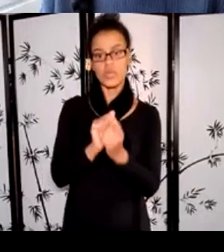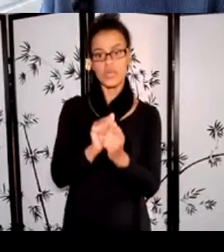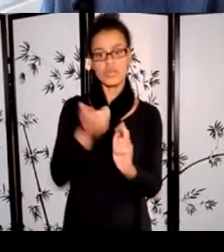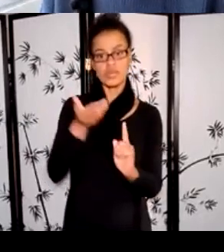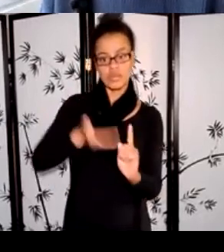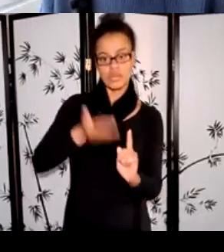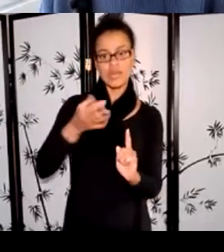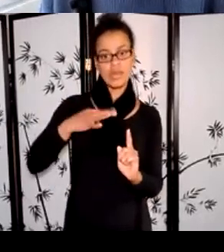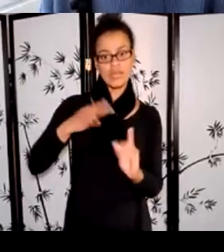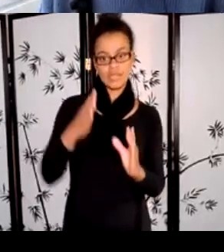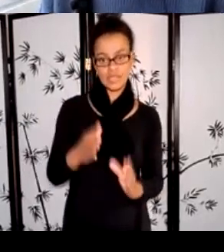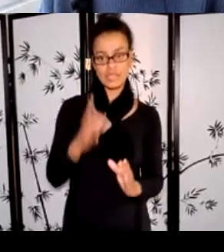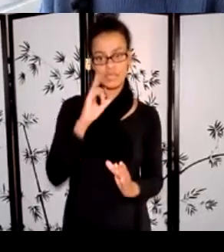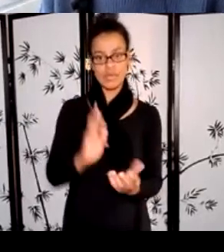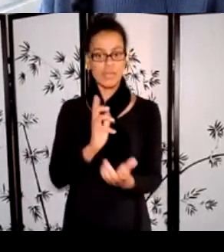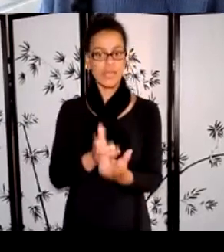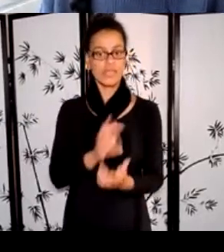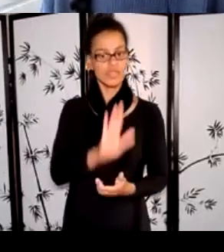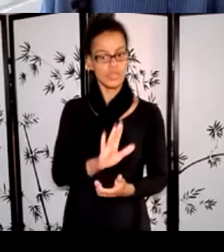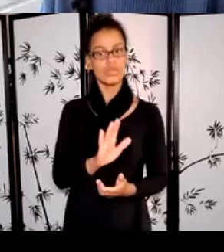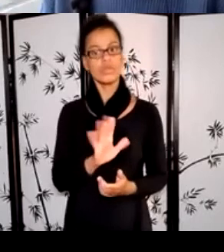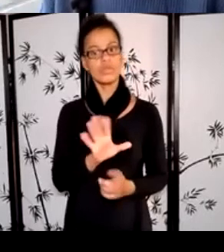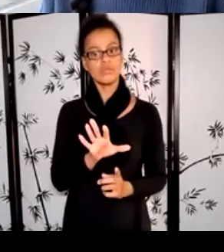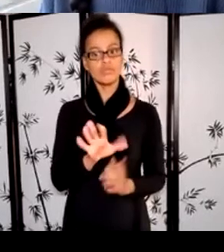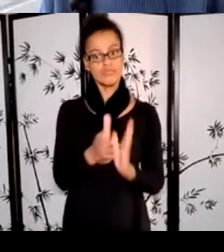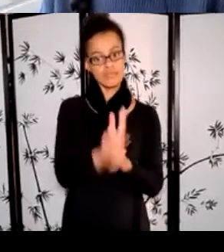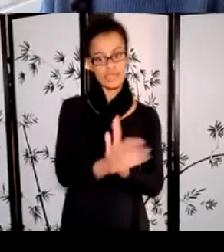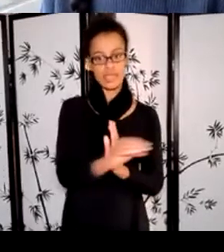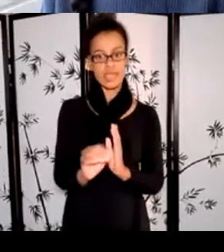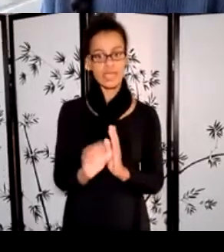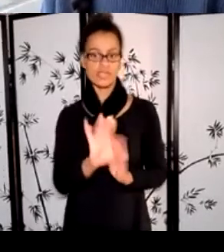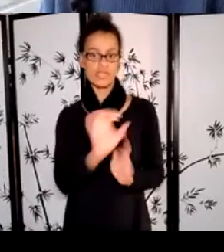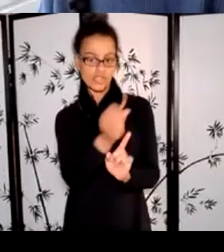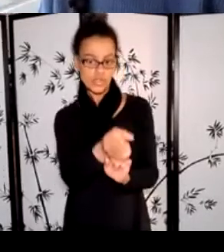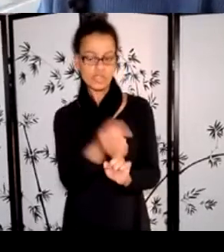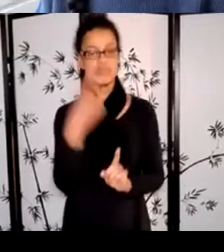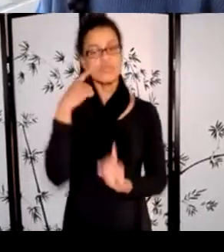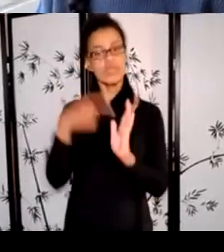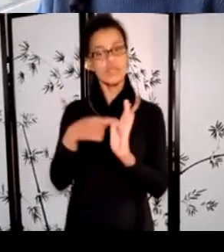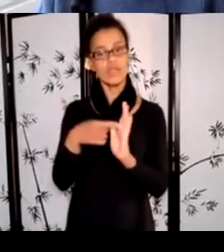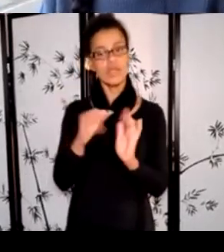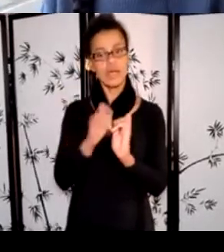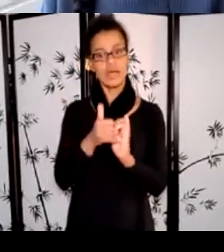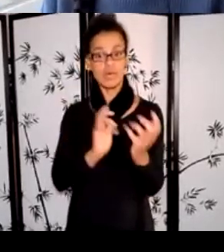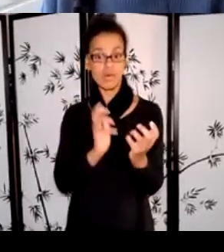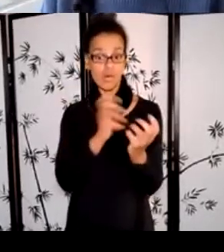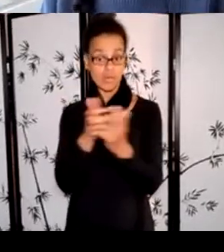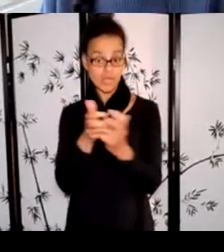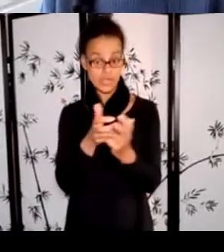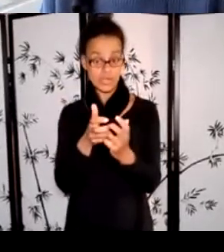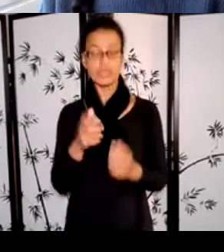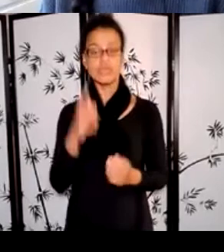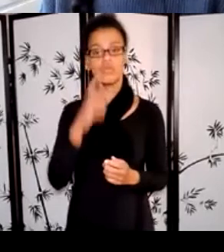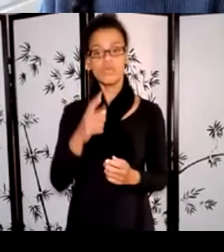that suit their unique abilities and situations. Some examples of accommodations are the translation of written materials into